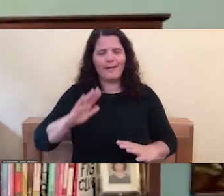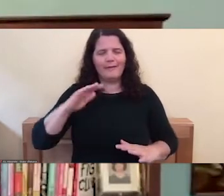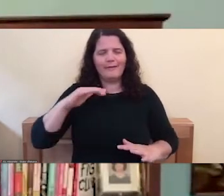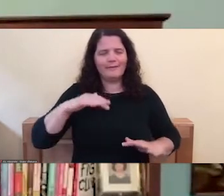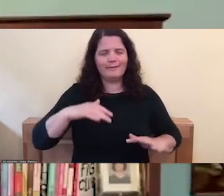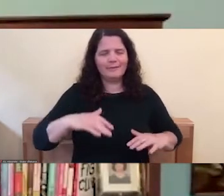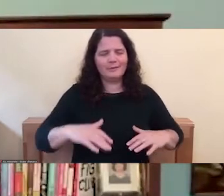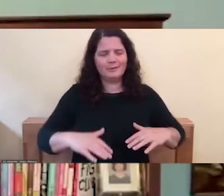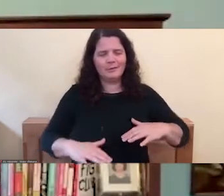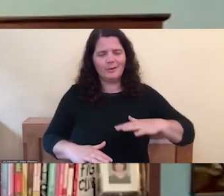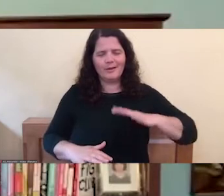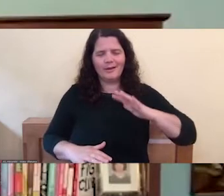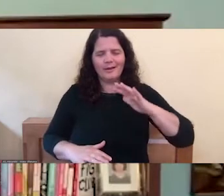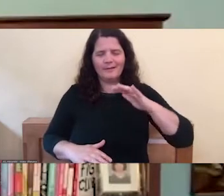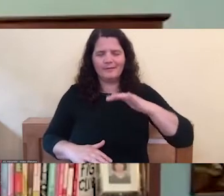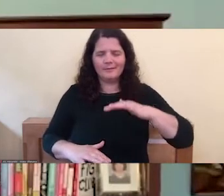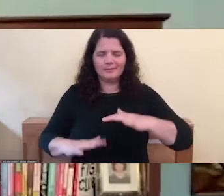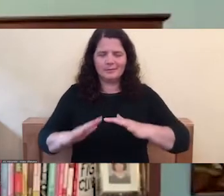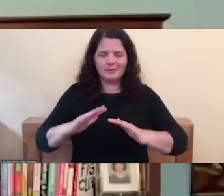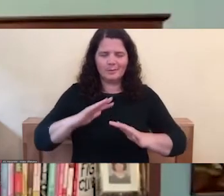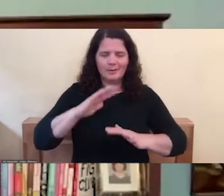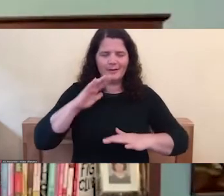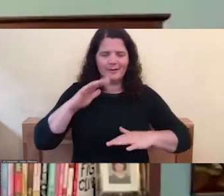Right? In and out.